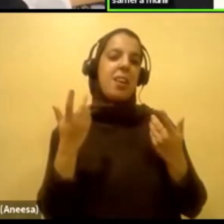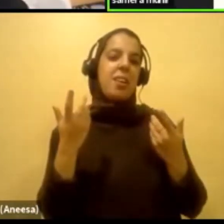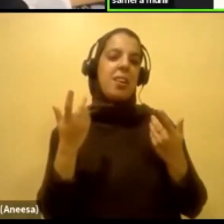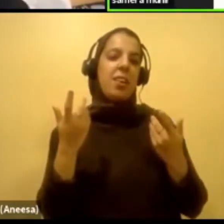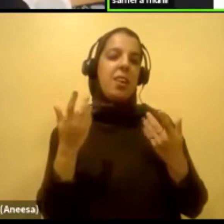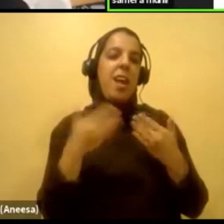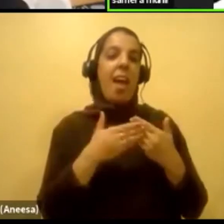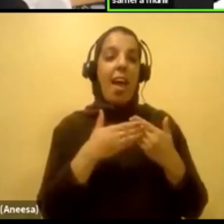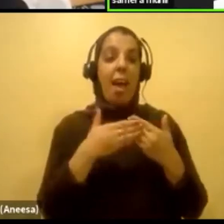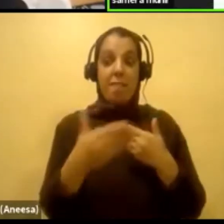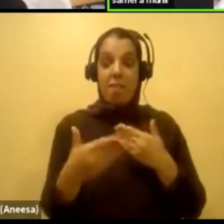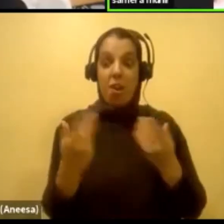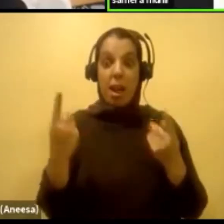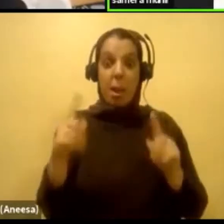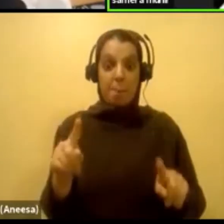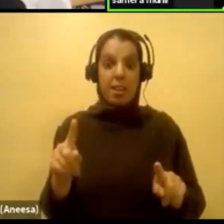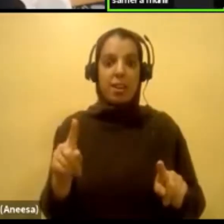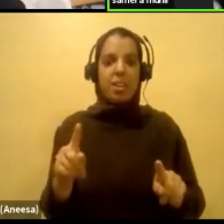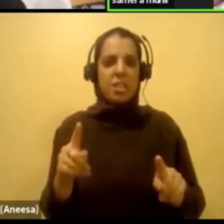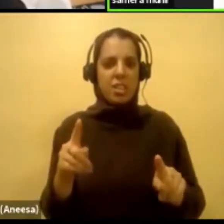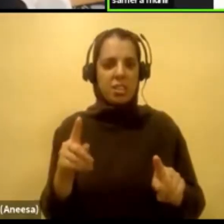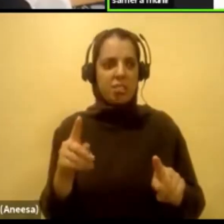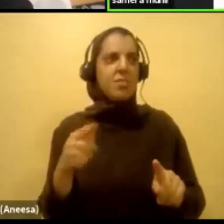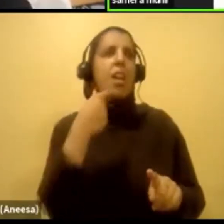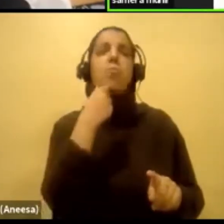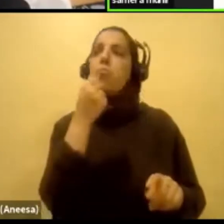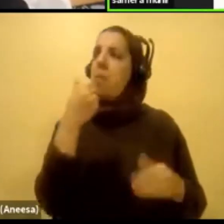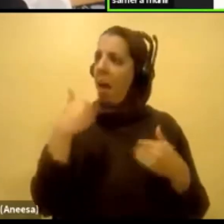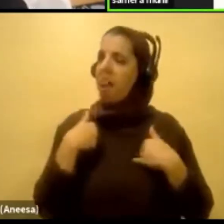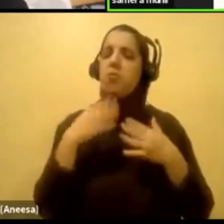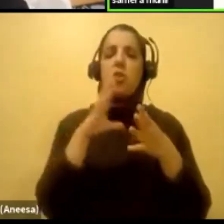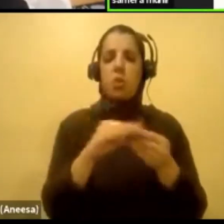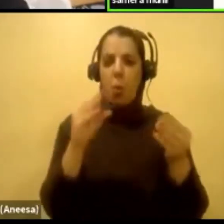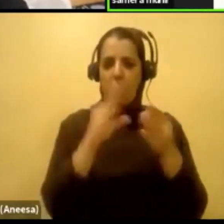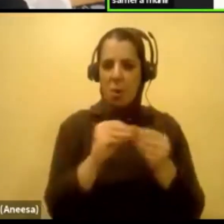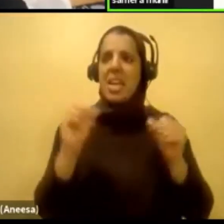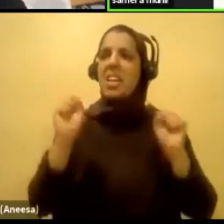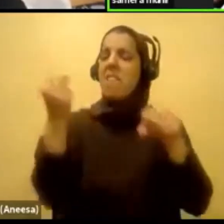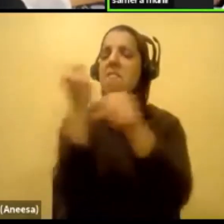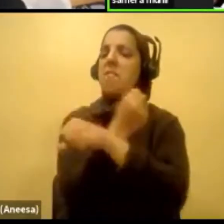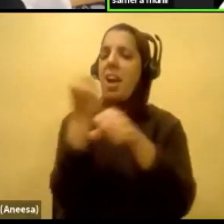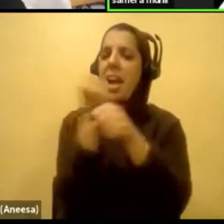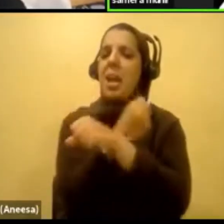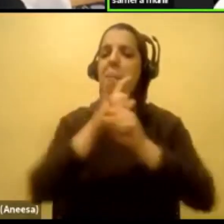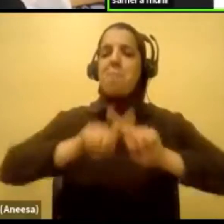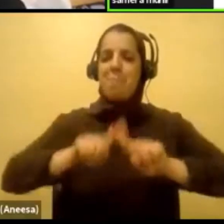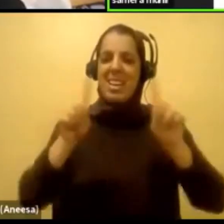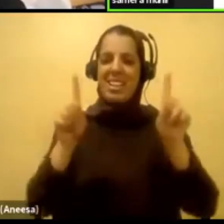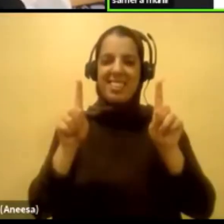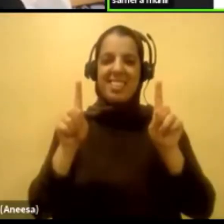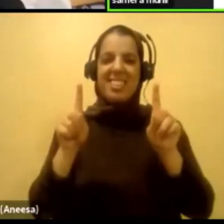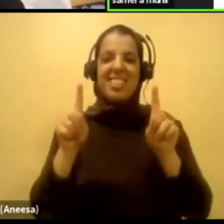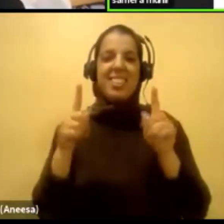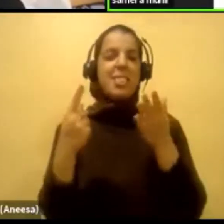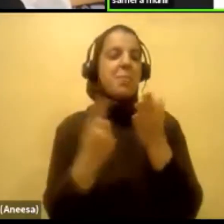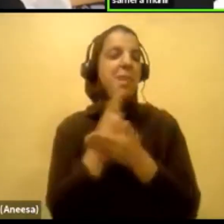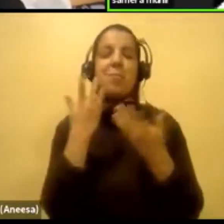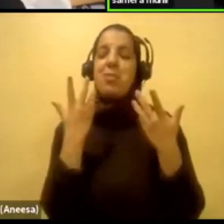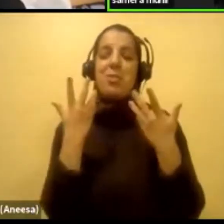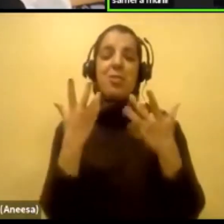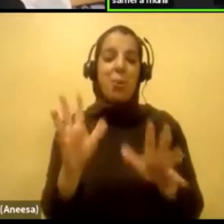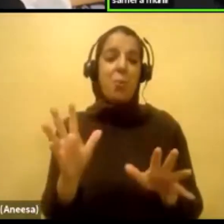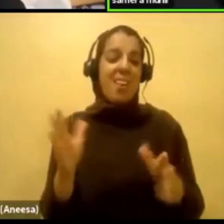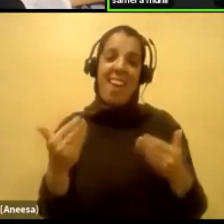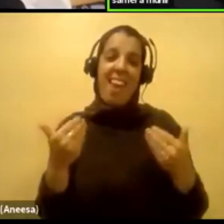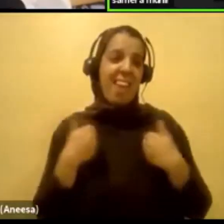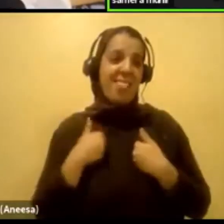after things like this happen, you're like, have a story that I can like, fight against. But it's just like, sometimes you don't want to have want to have the